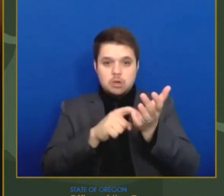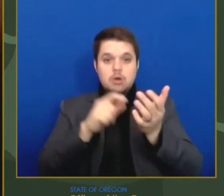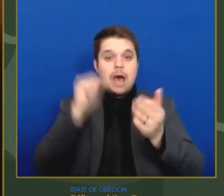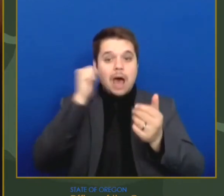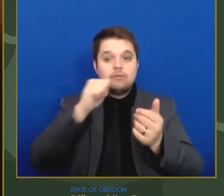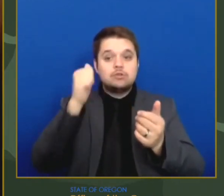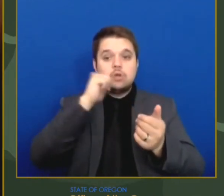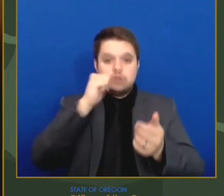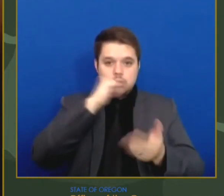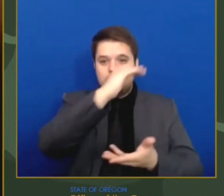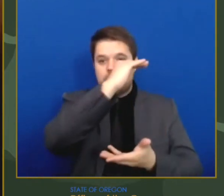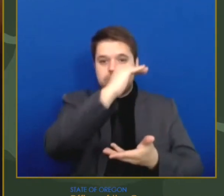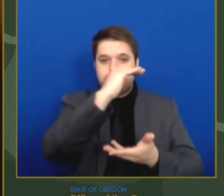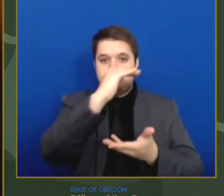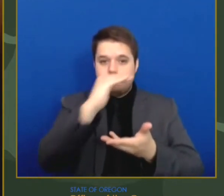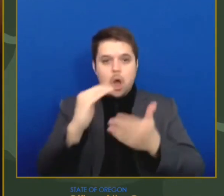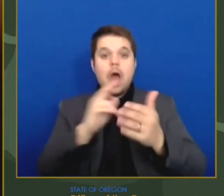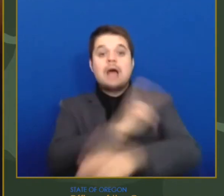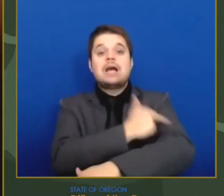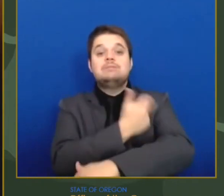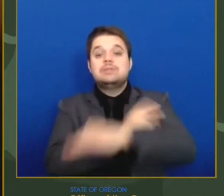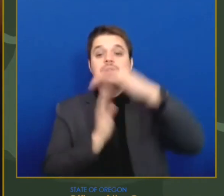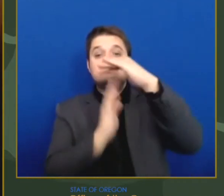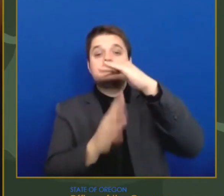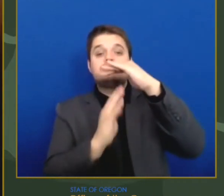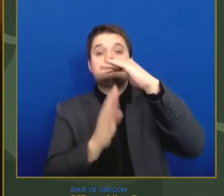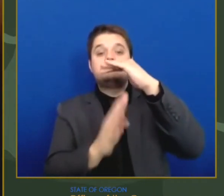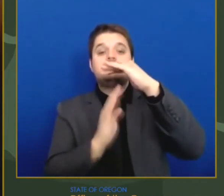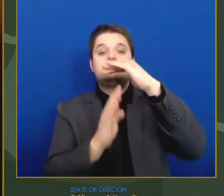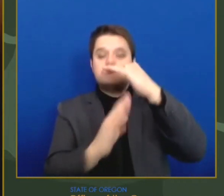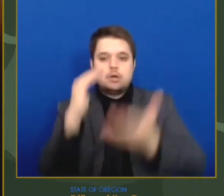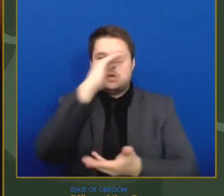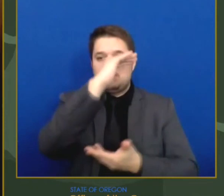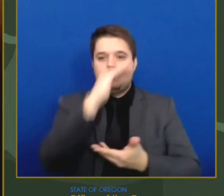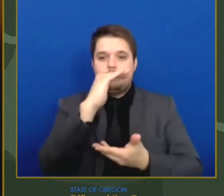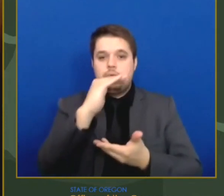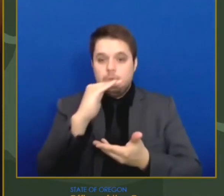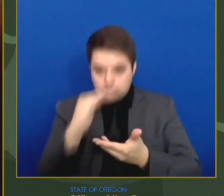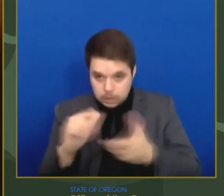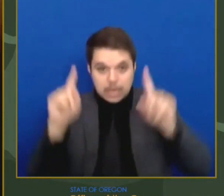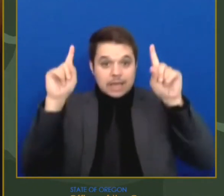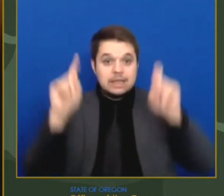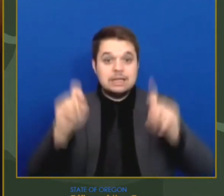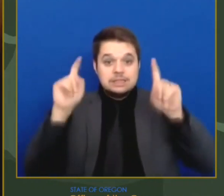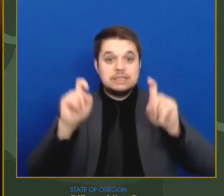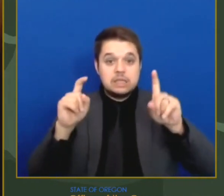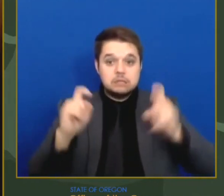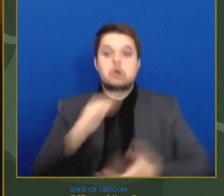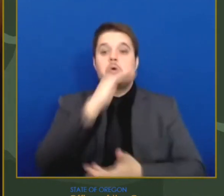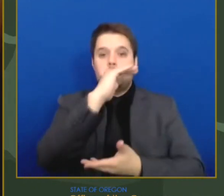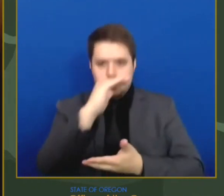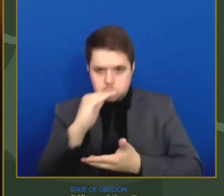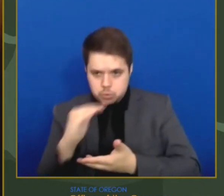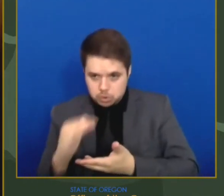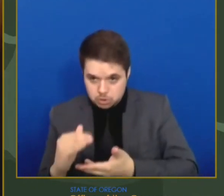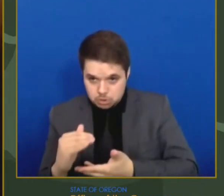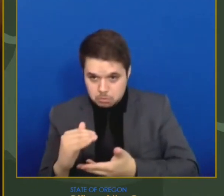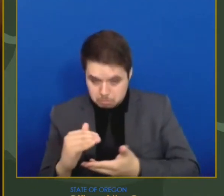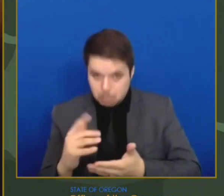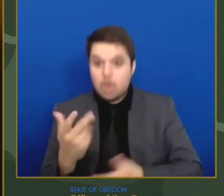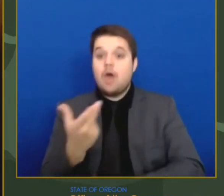of positive tests as vaccines become more available to Oregonians and as risk levels subside for counties across the state.